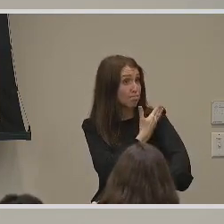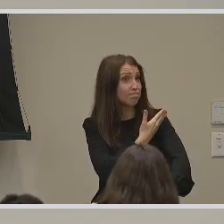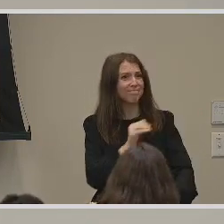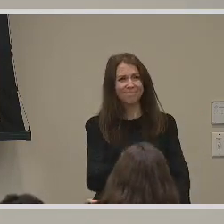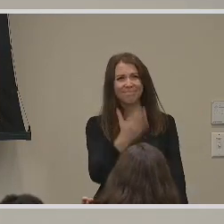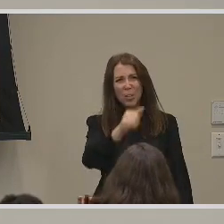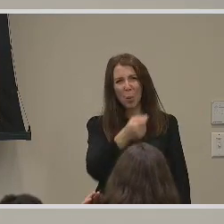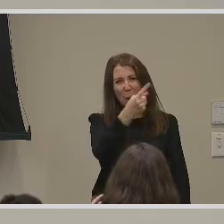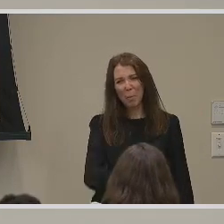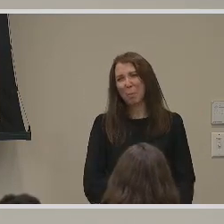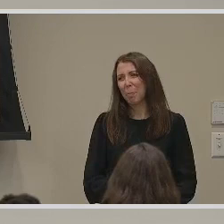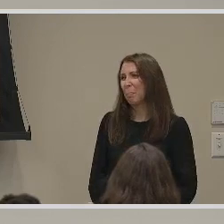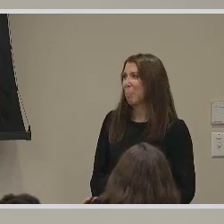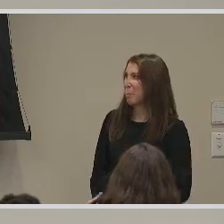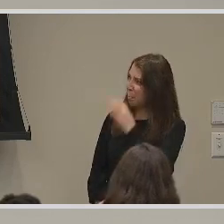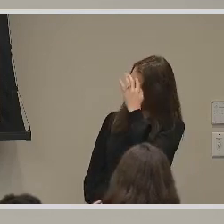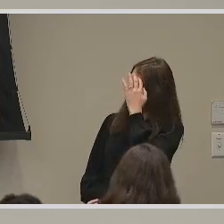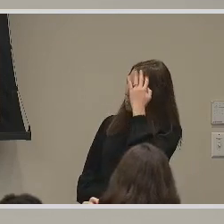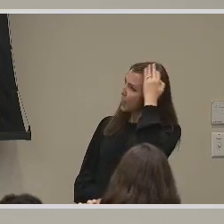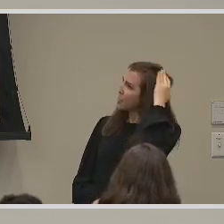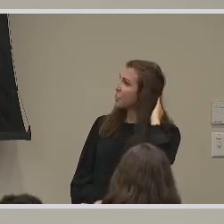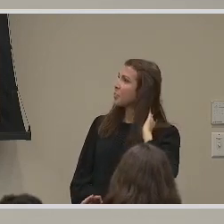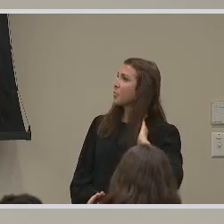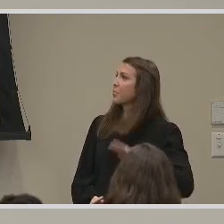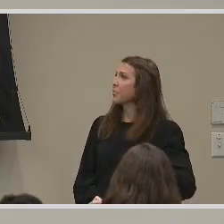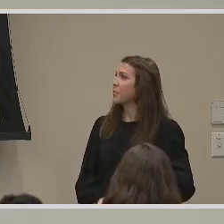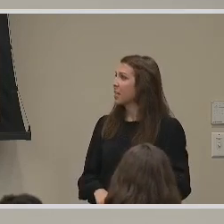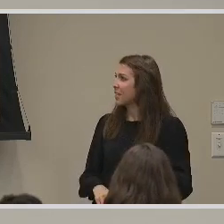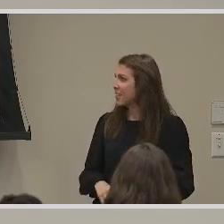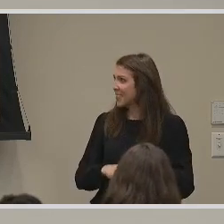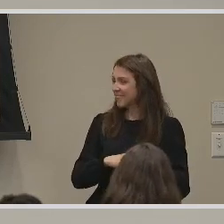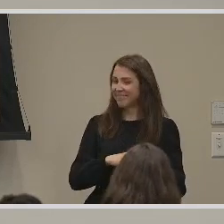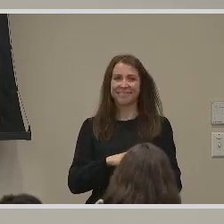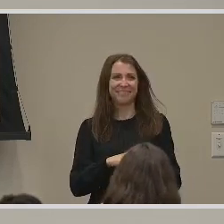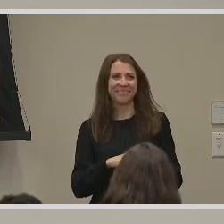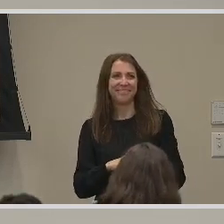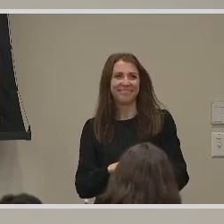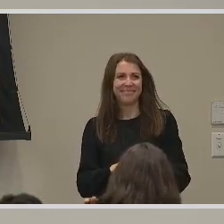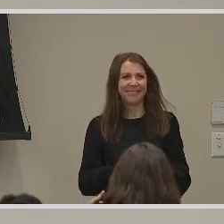You're welcome. I saw her mouth. Thank you, so I figured.